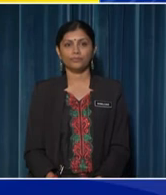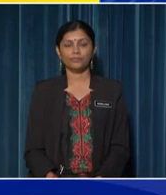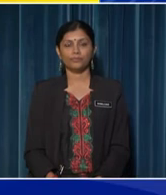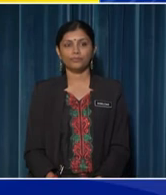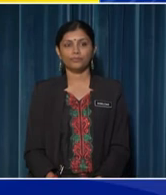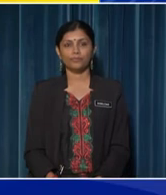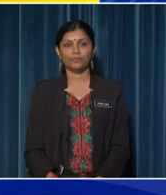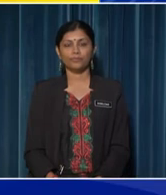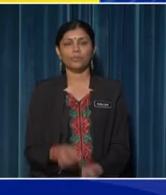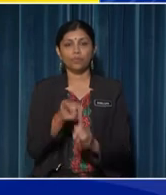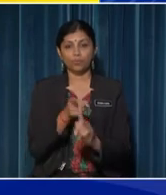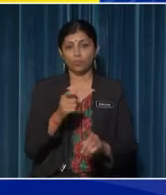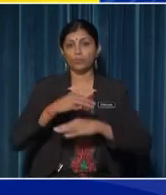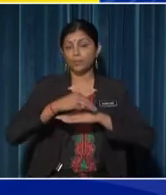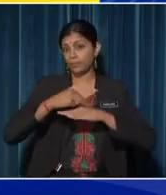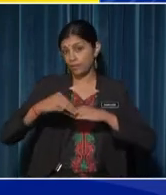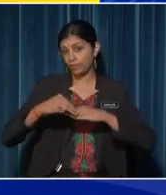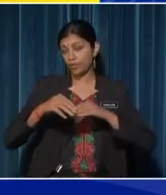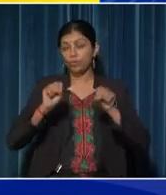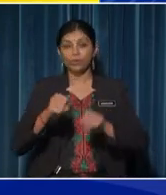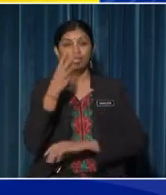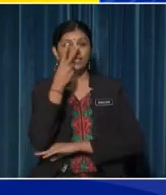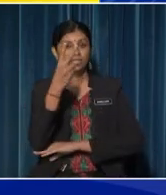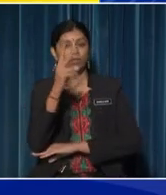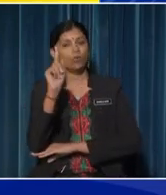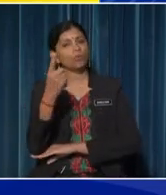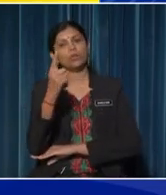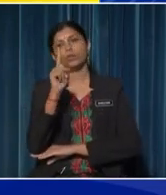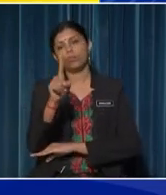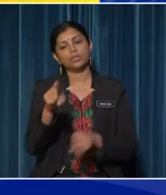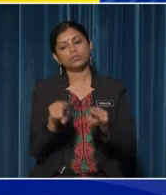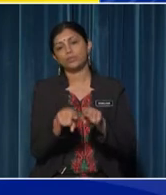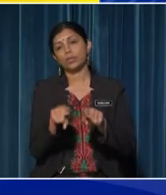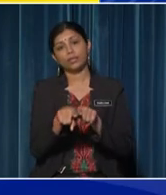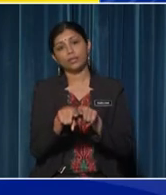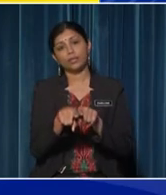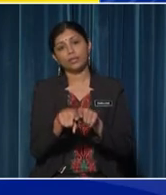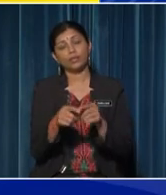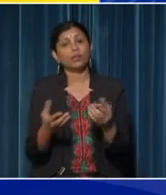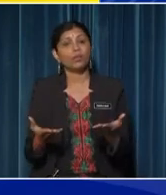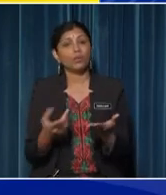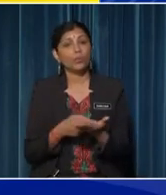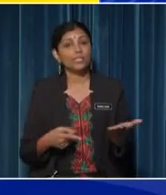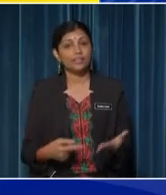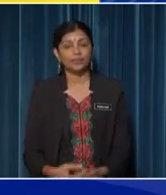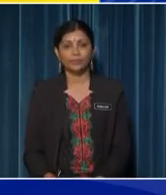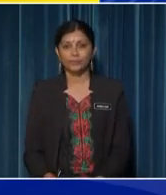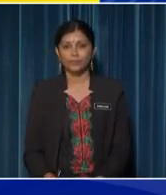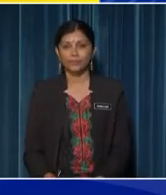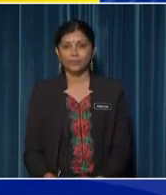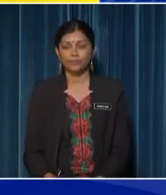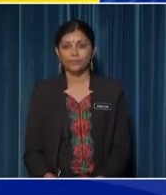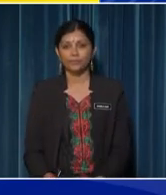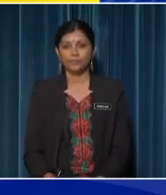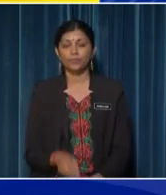From the bubble map, we can see that there is only one similarity in characteristics which is